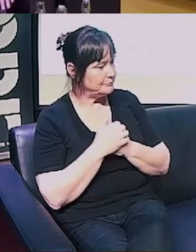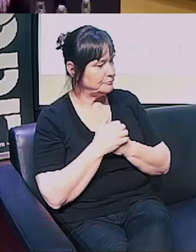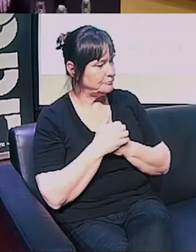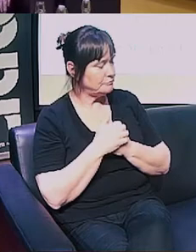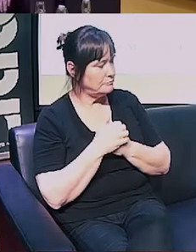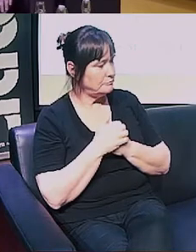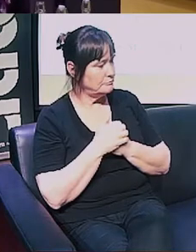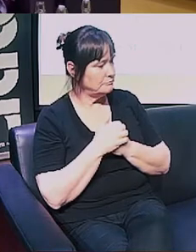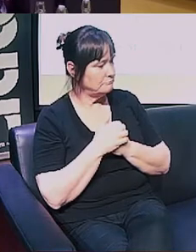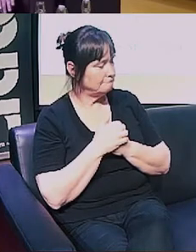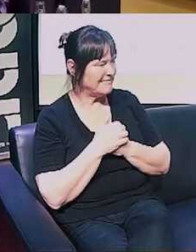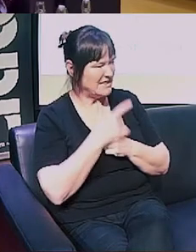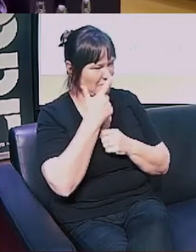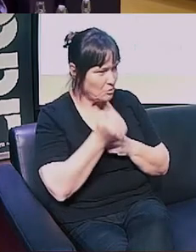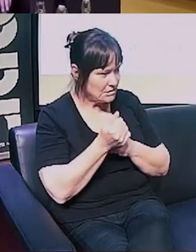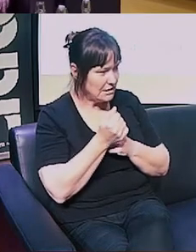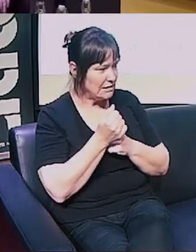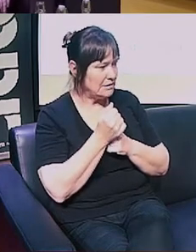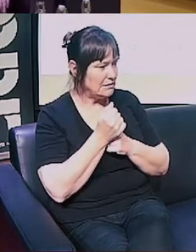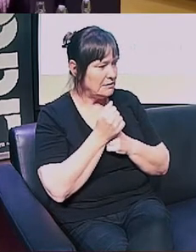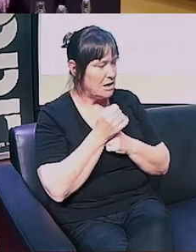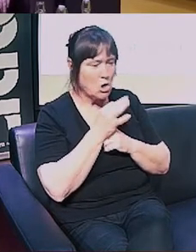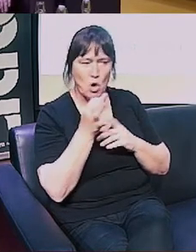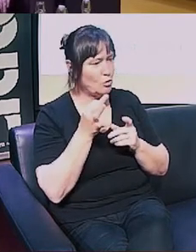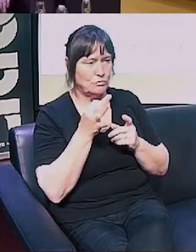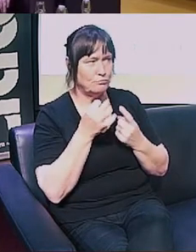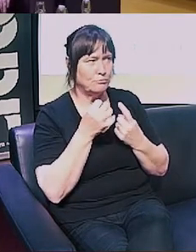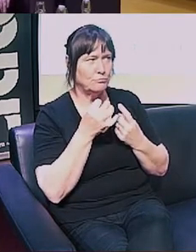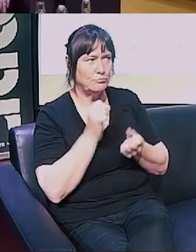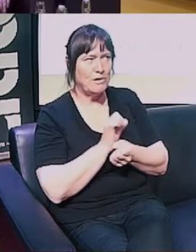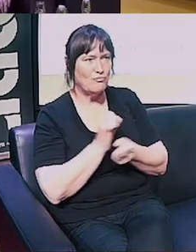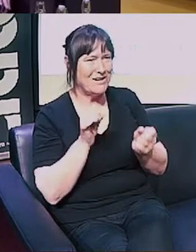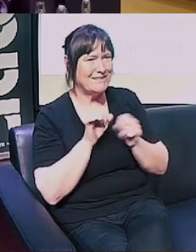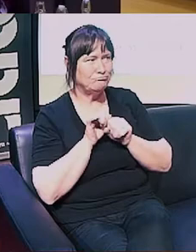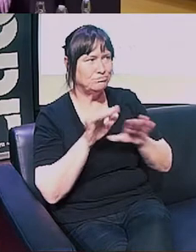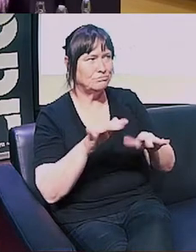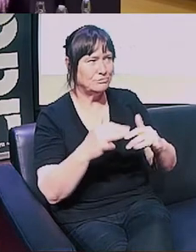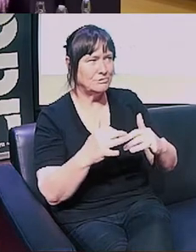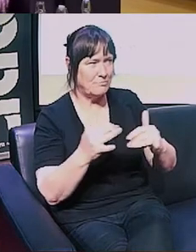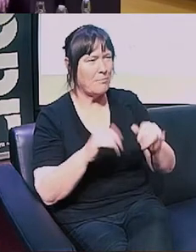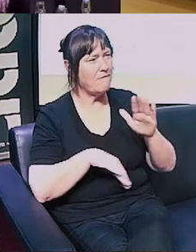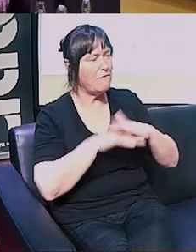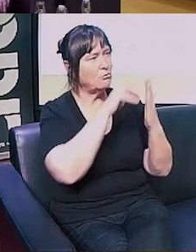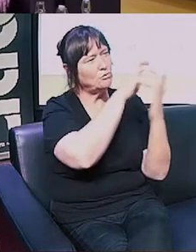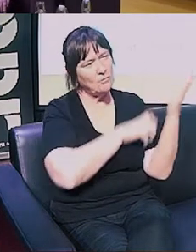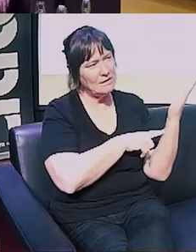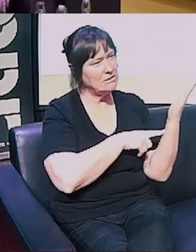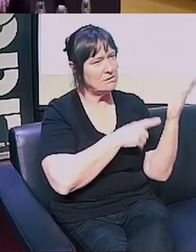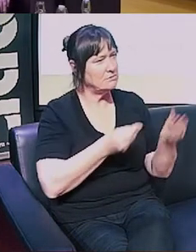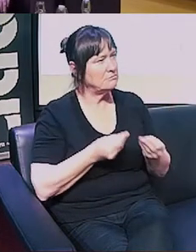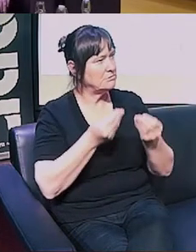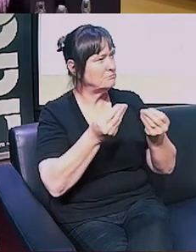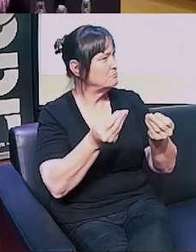and that's unfortunately not been released to the public, the full documentation of the... But,